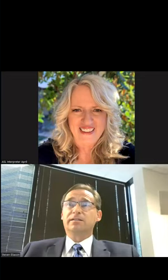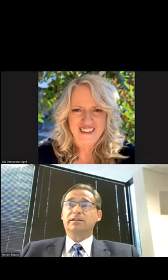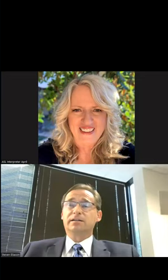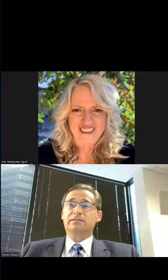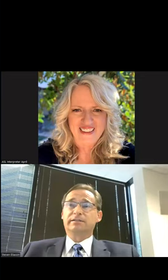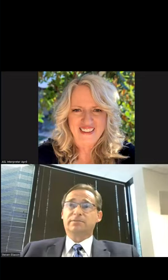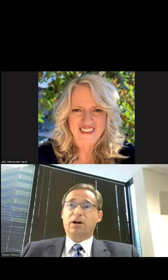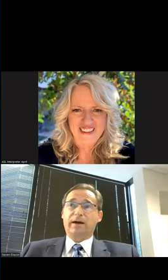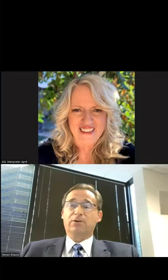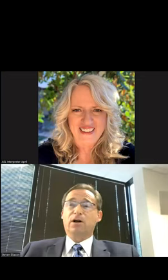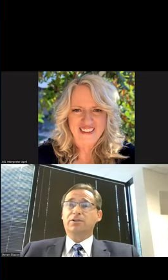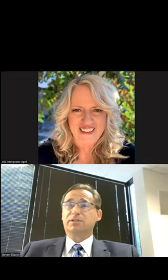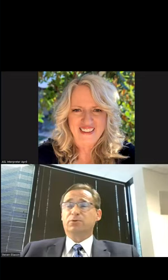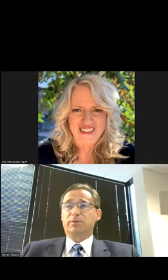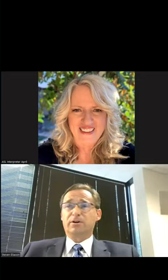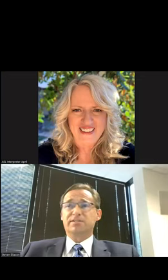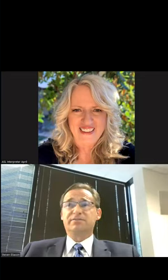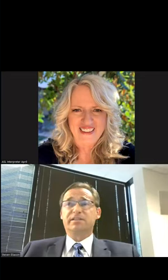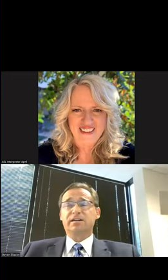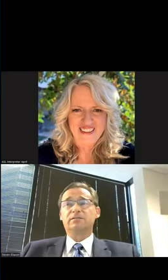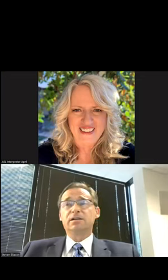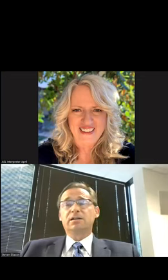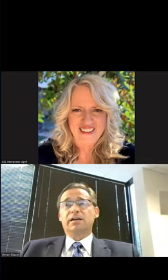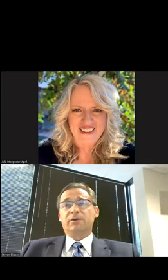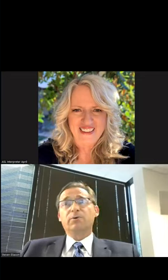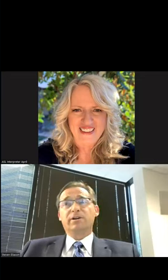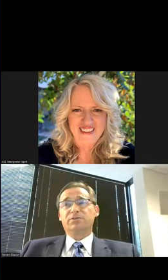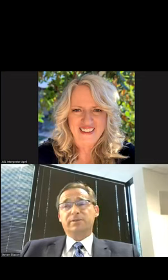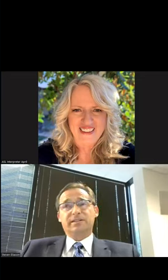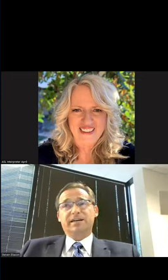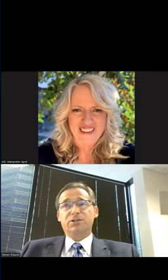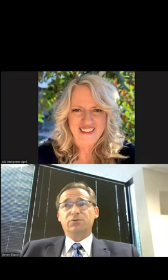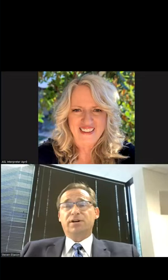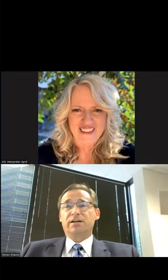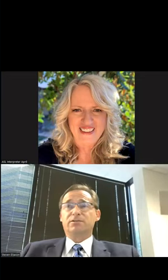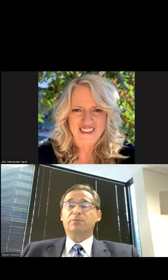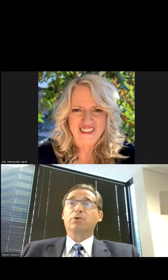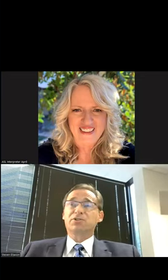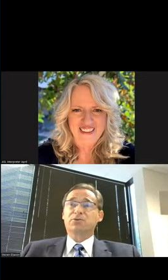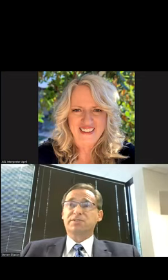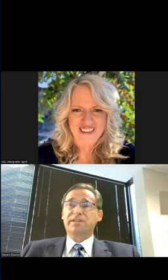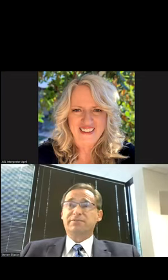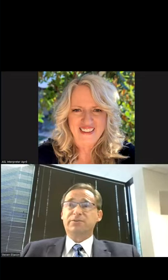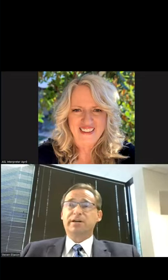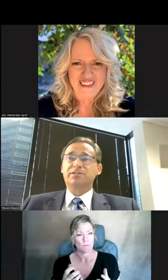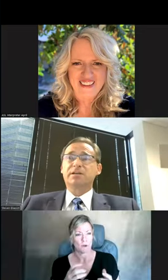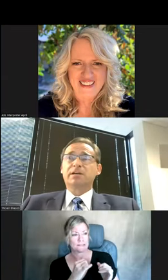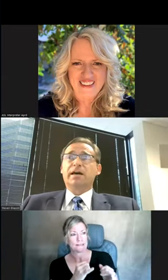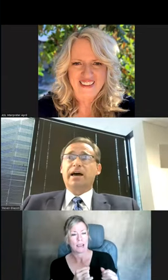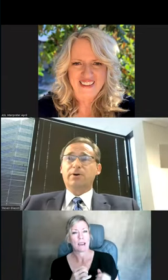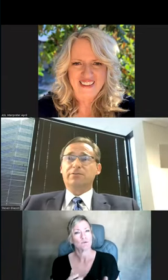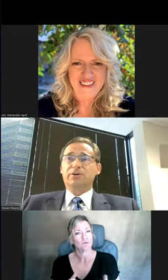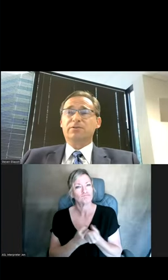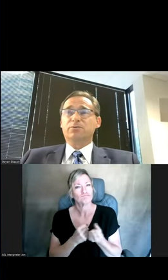Colorado launched a program called Safe to Tell. And we want to do something like that in Utah to report school safety threats.